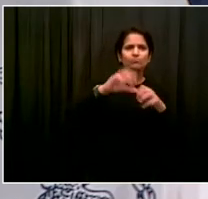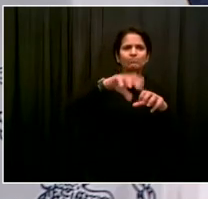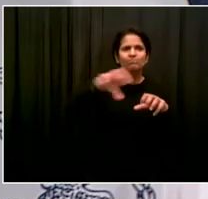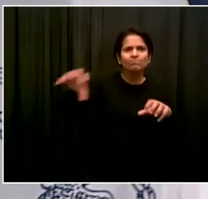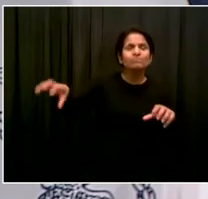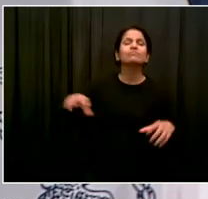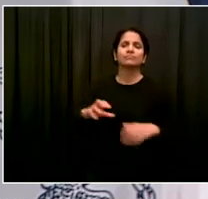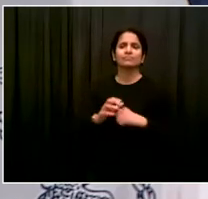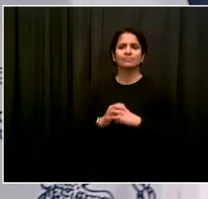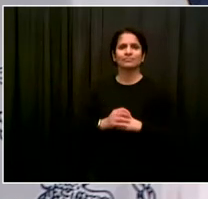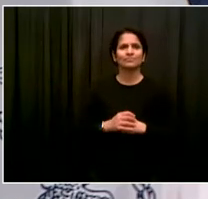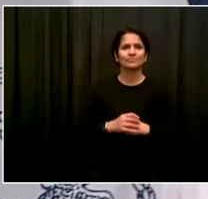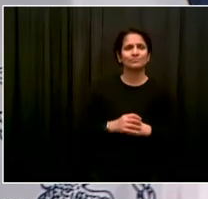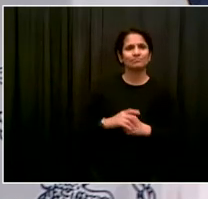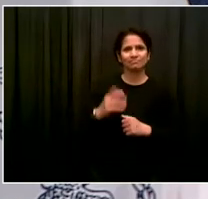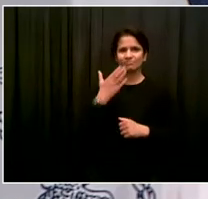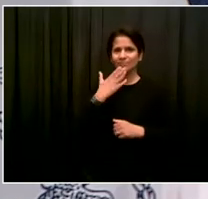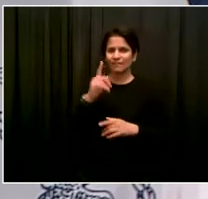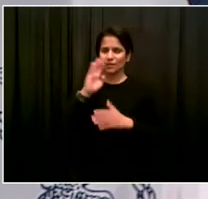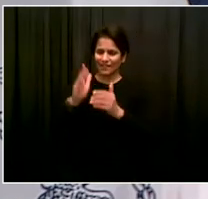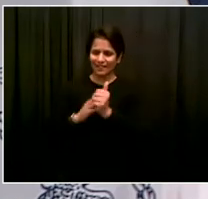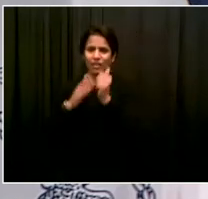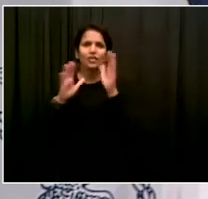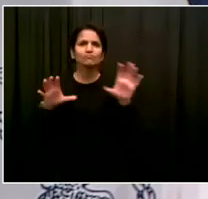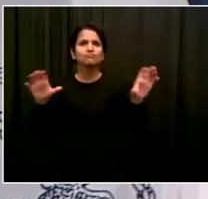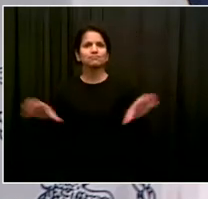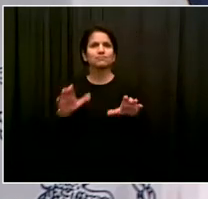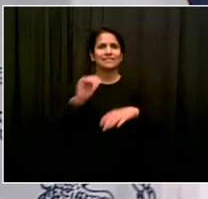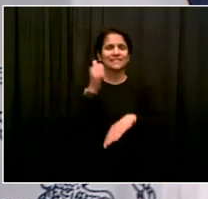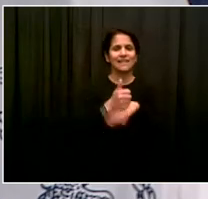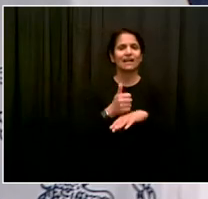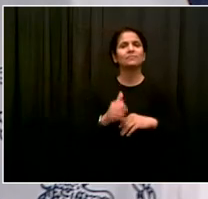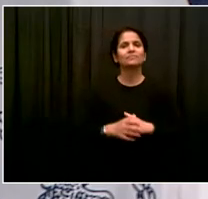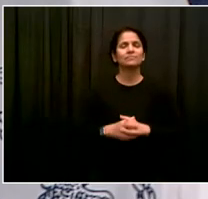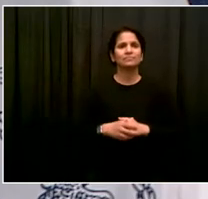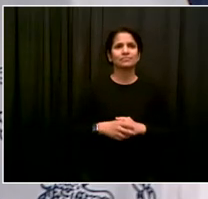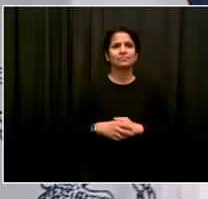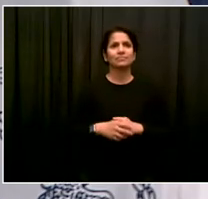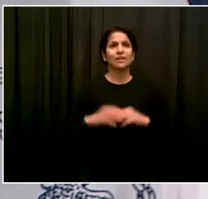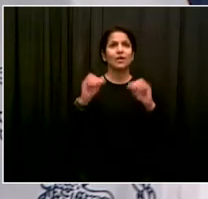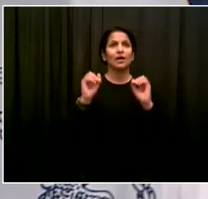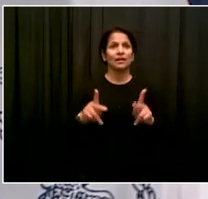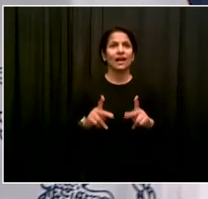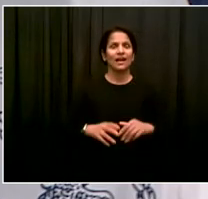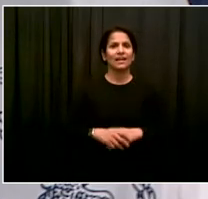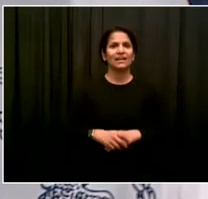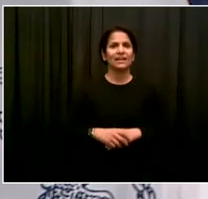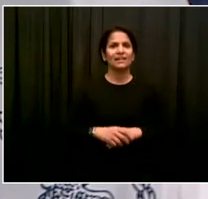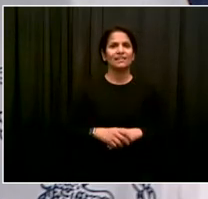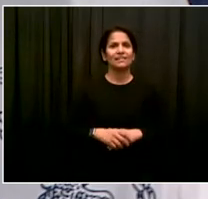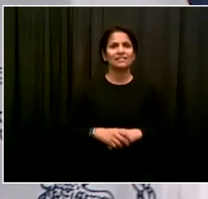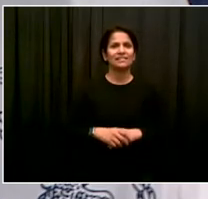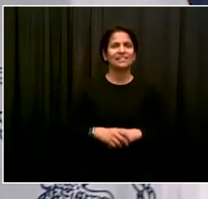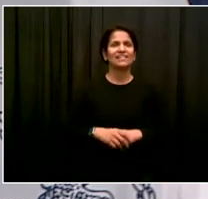thank you for your leadership in making it happen. With that, we turn to some more good news. Because again, I'll